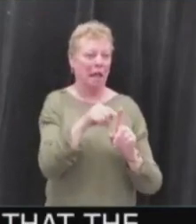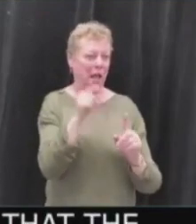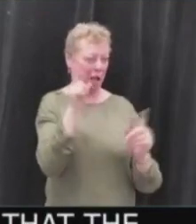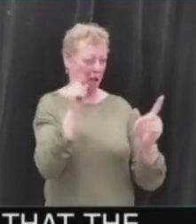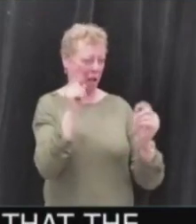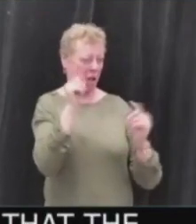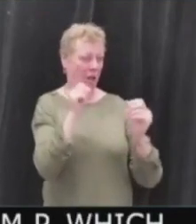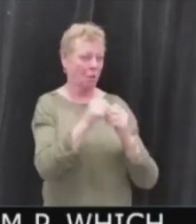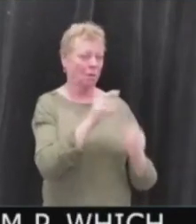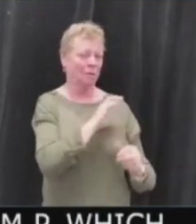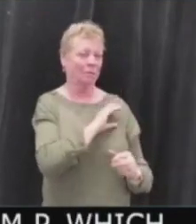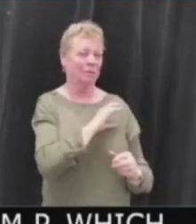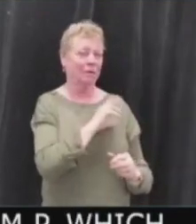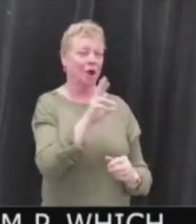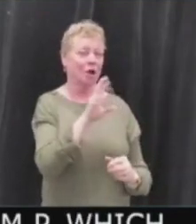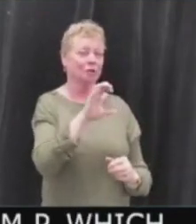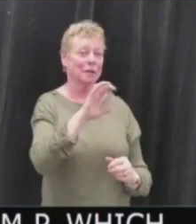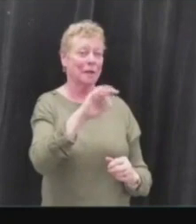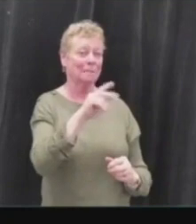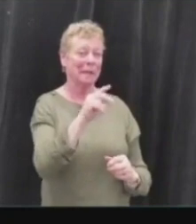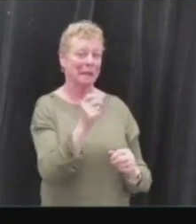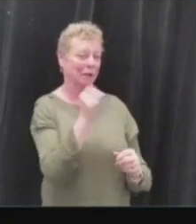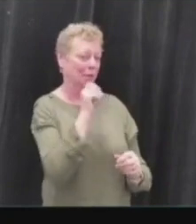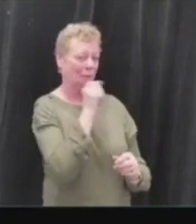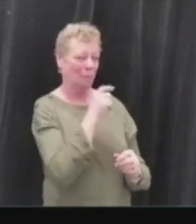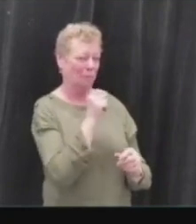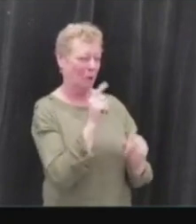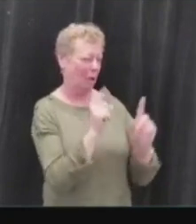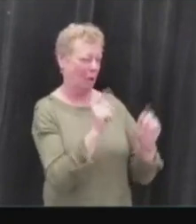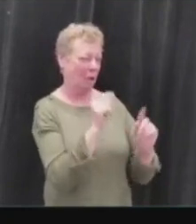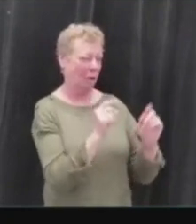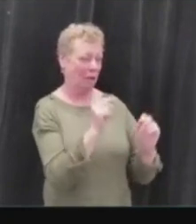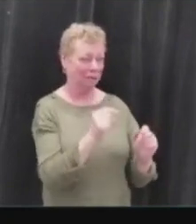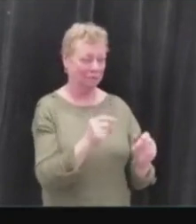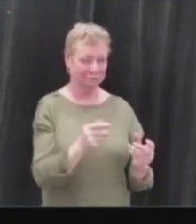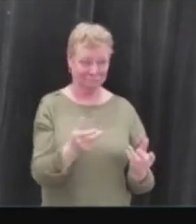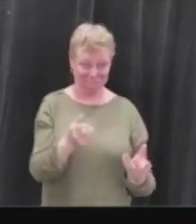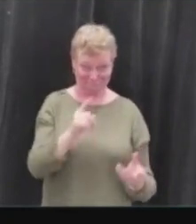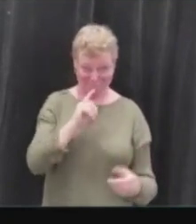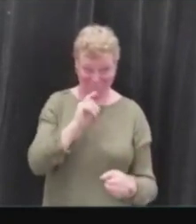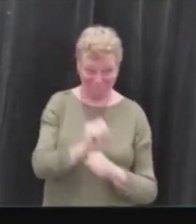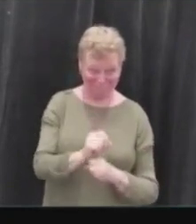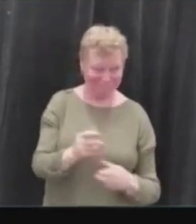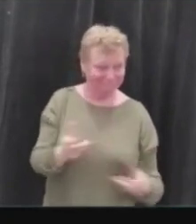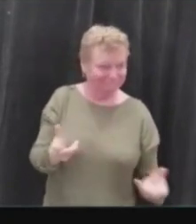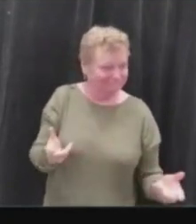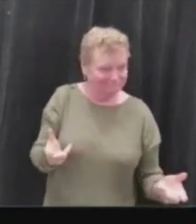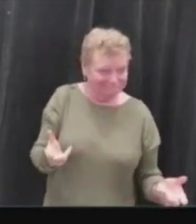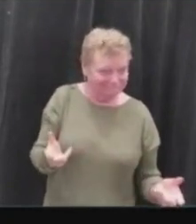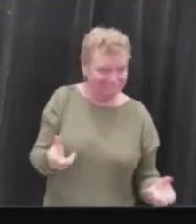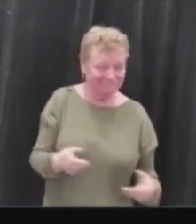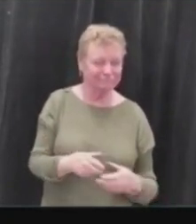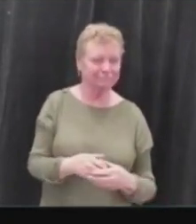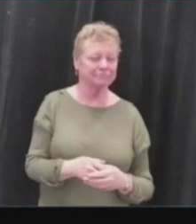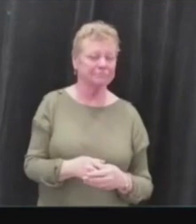can't confirm. And on that note, I would like to move on, please, to